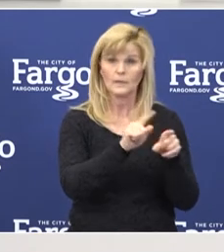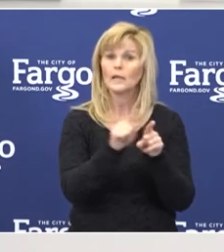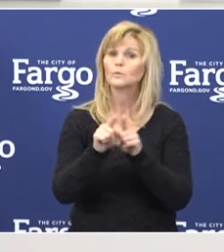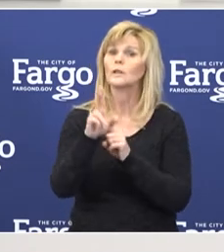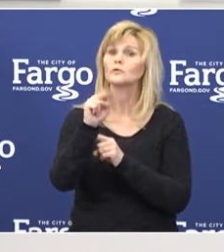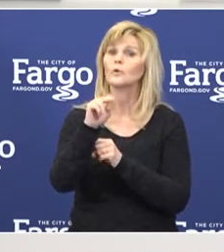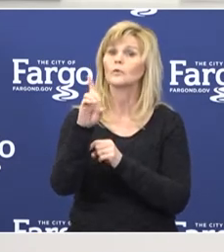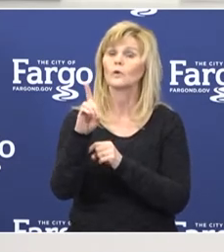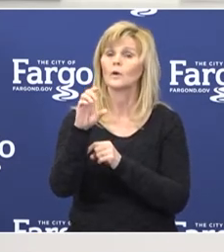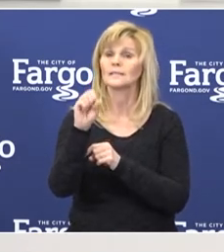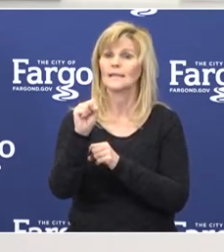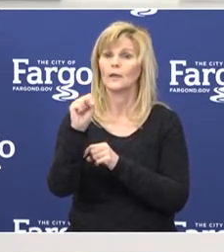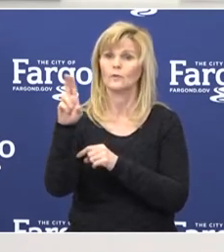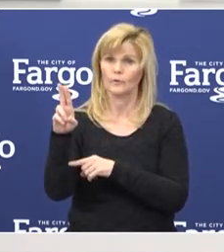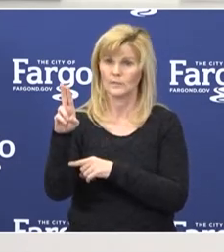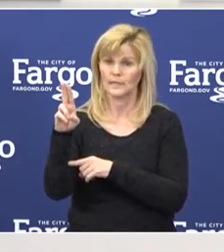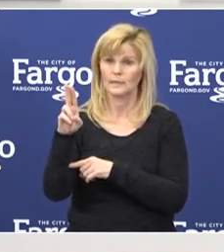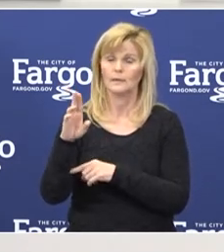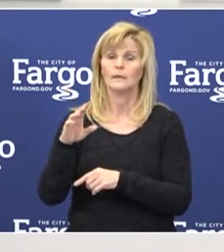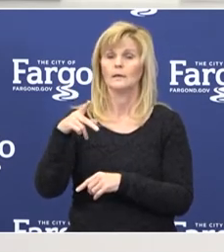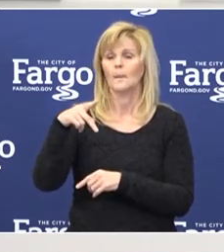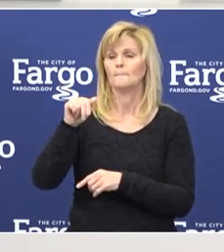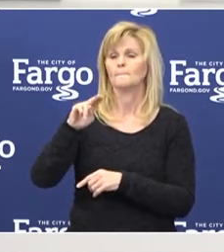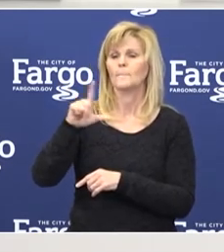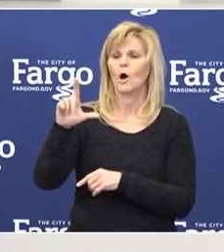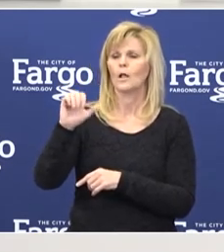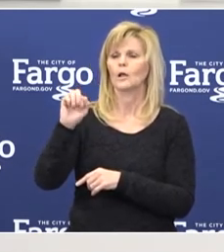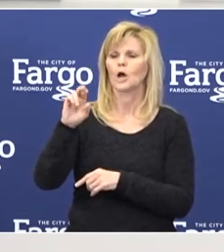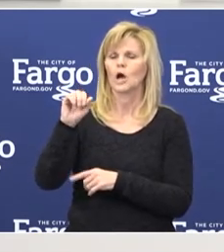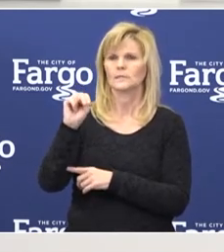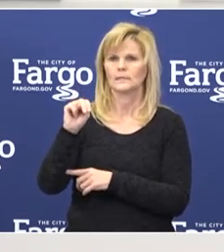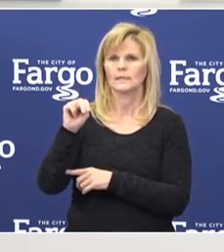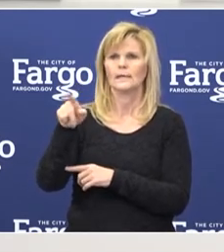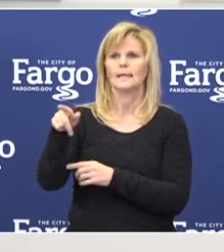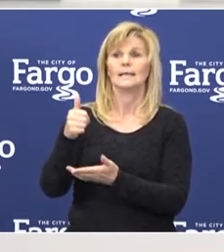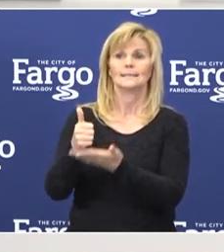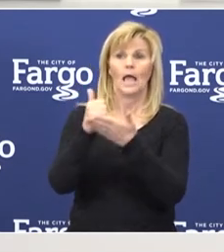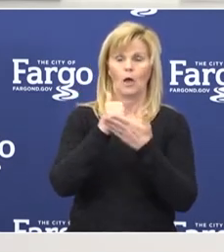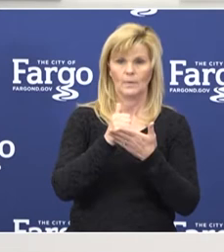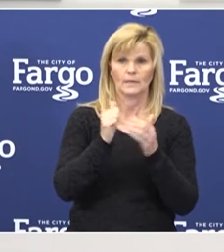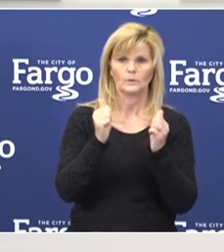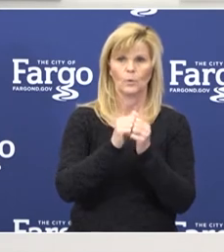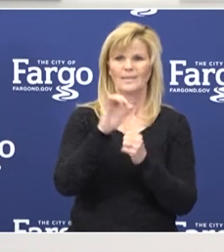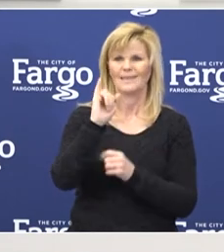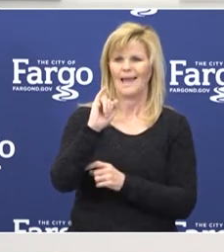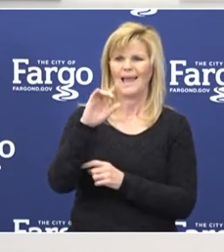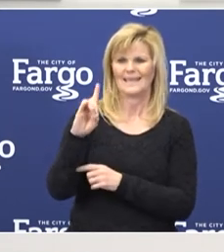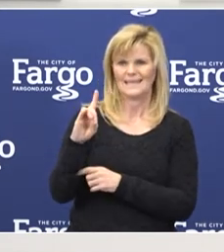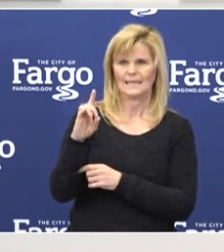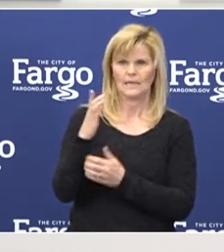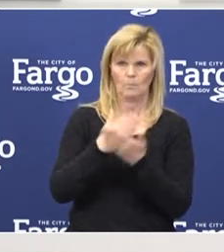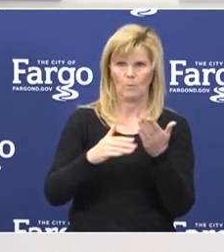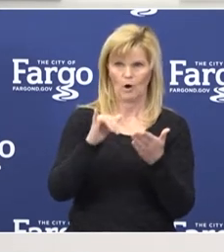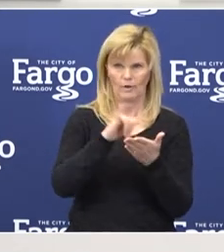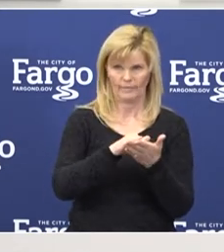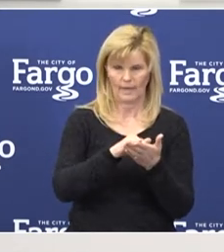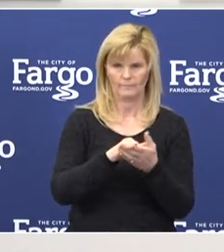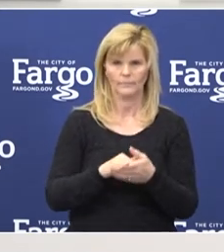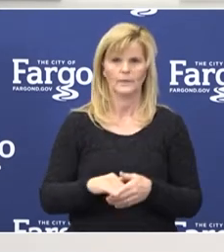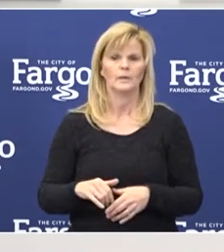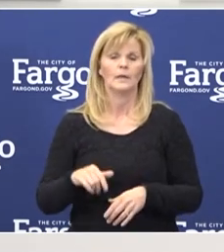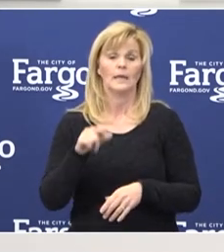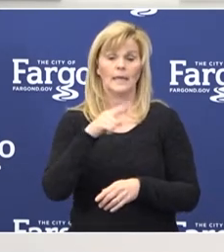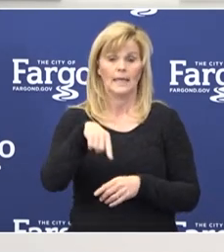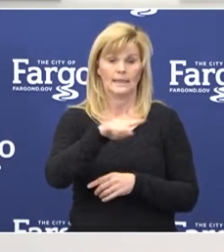University, Dr. Paul Carlson is helping us with the ID part of that. In these